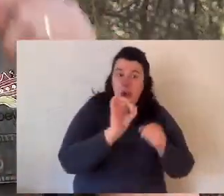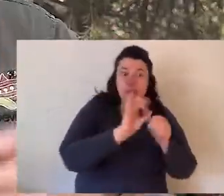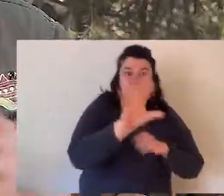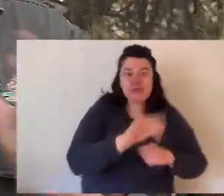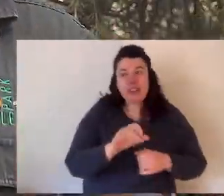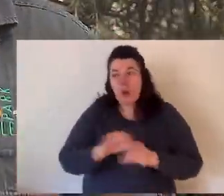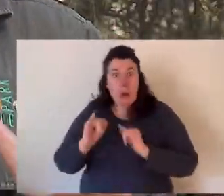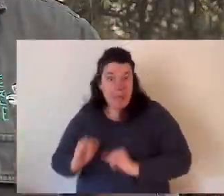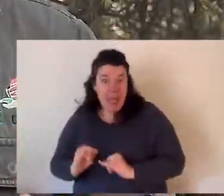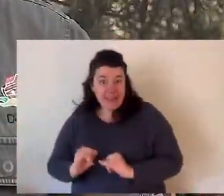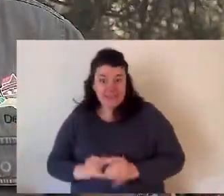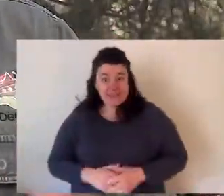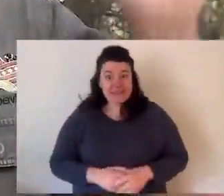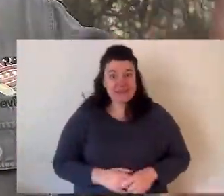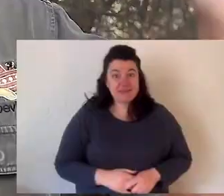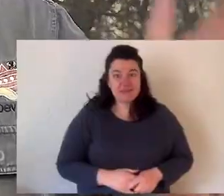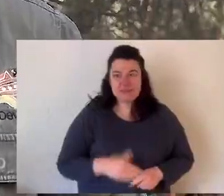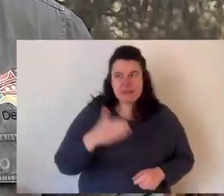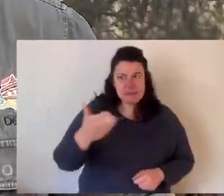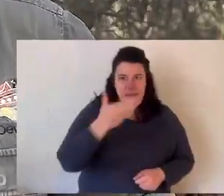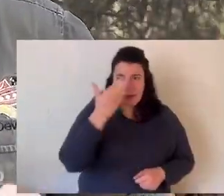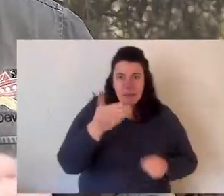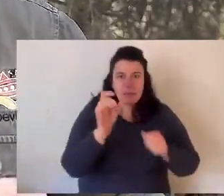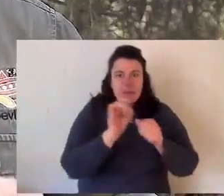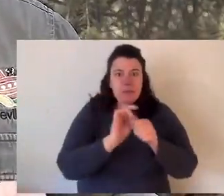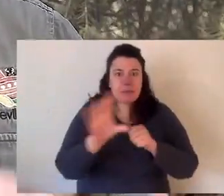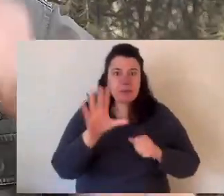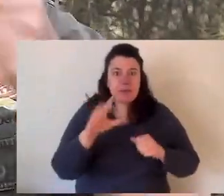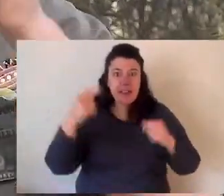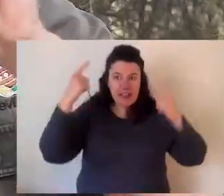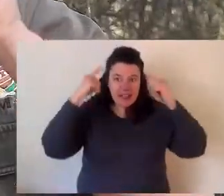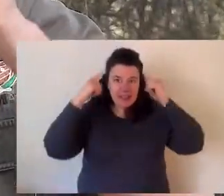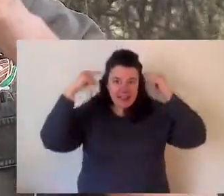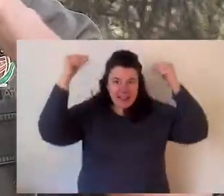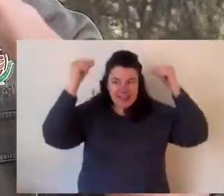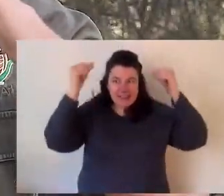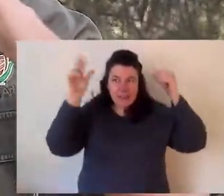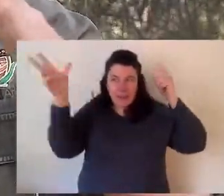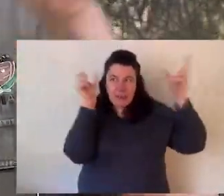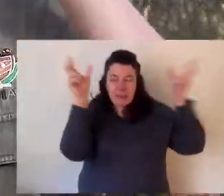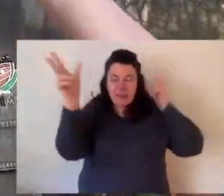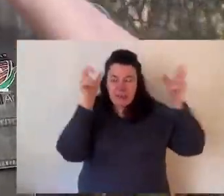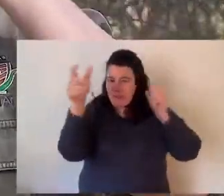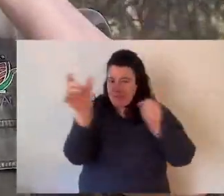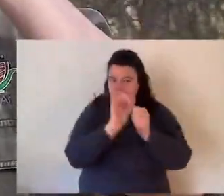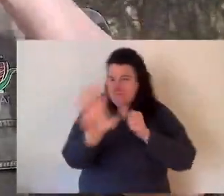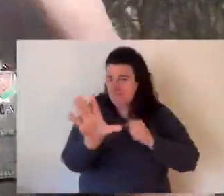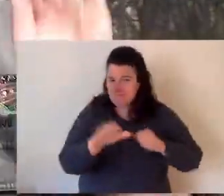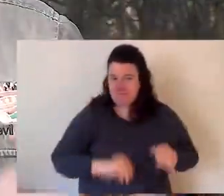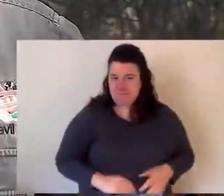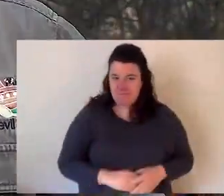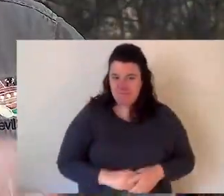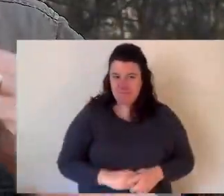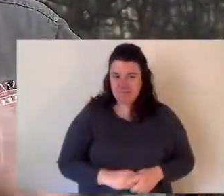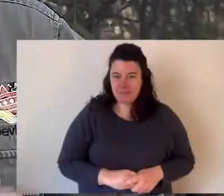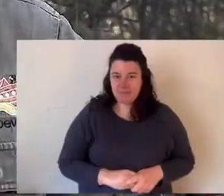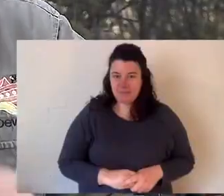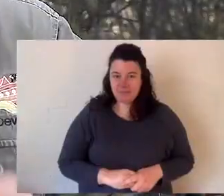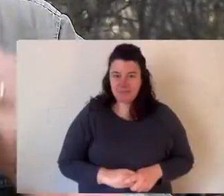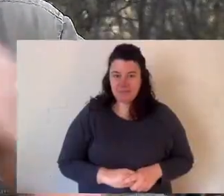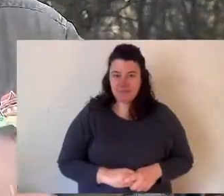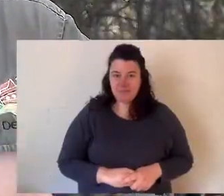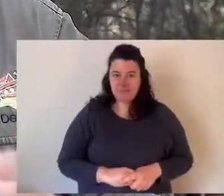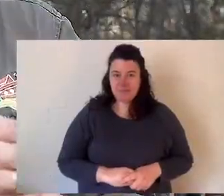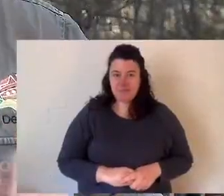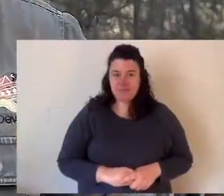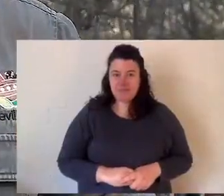eyesight is reasonable. It's not great and it's not bad. They've got a really good sense of smell and those little positioned ears are great for